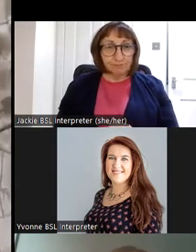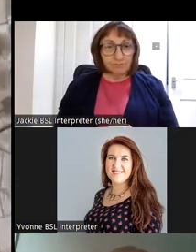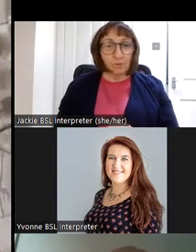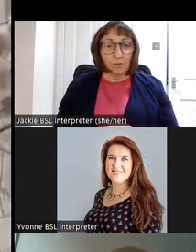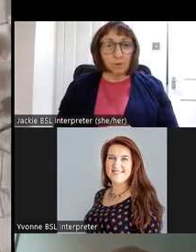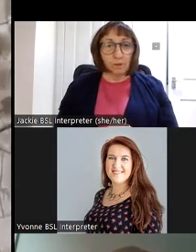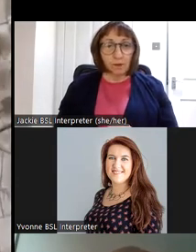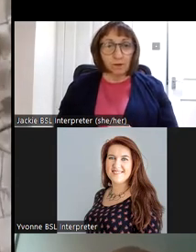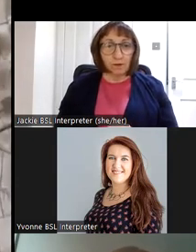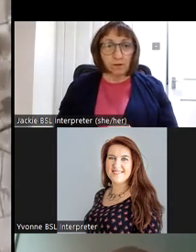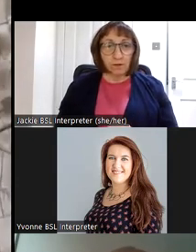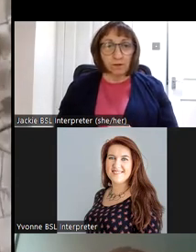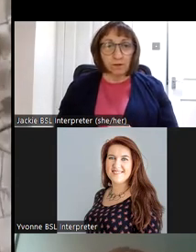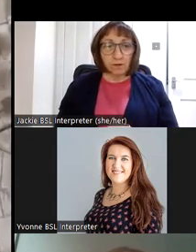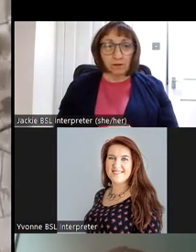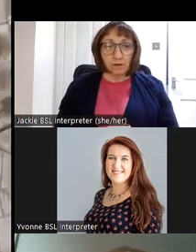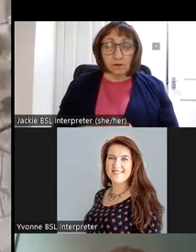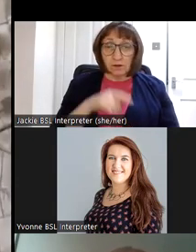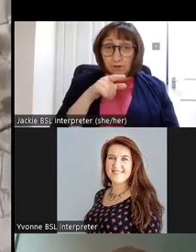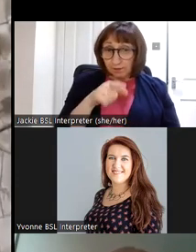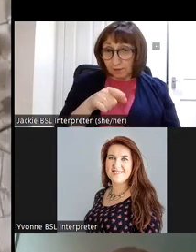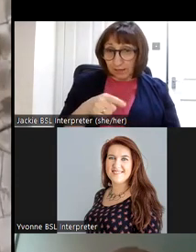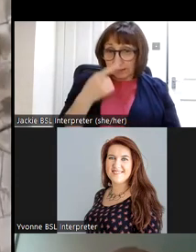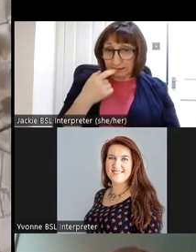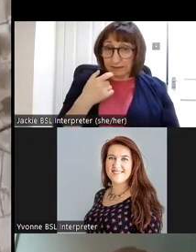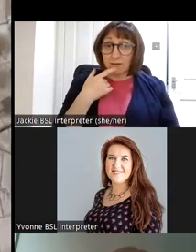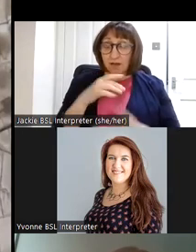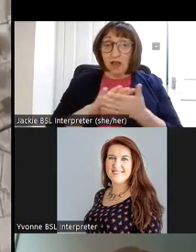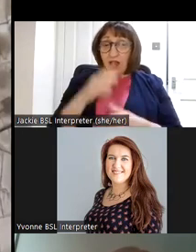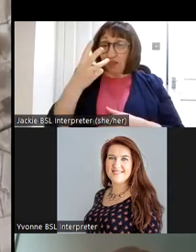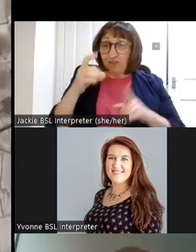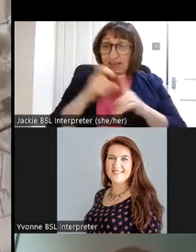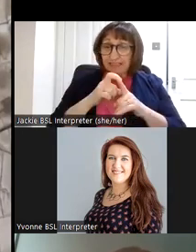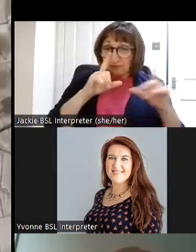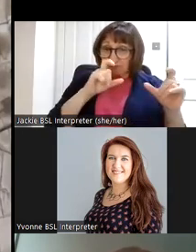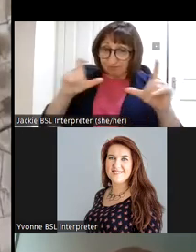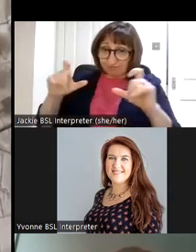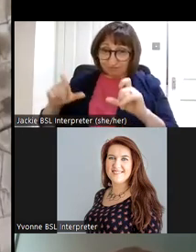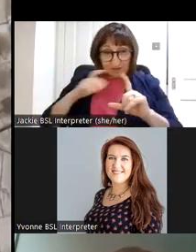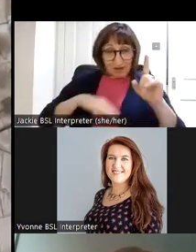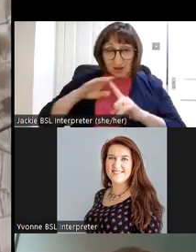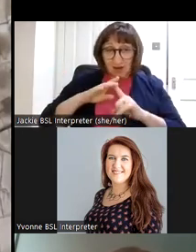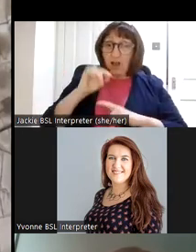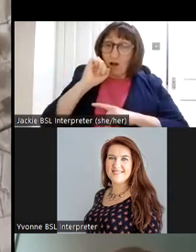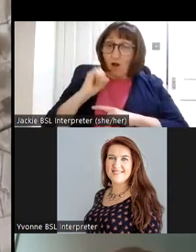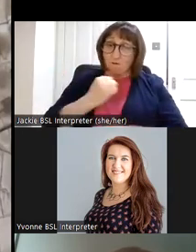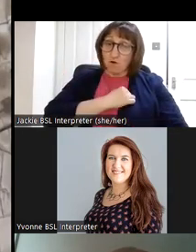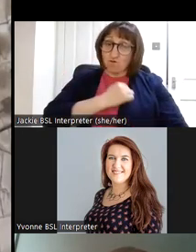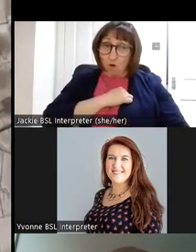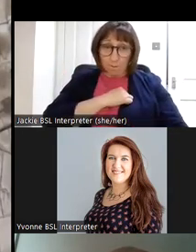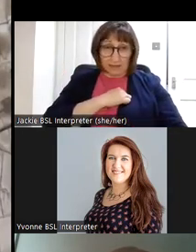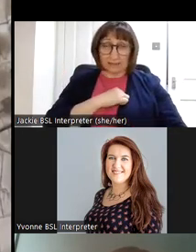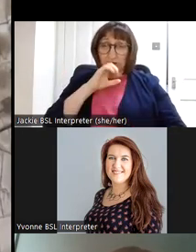um the old tuam society created a 3d photogrammetry of the romanesque chancel arch